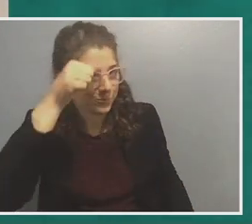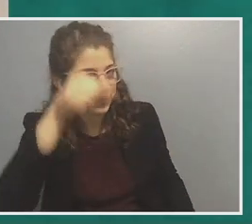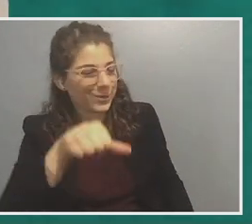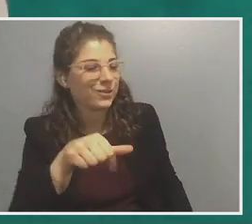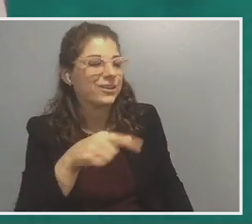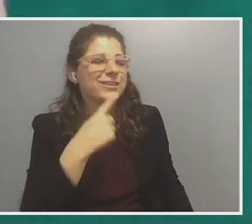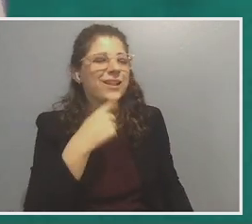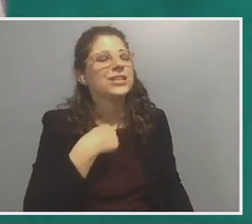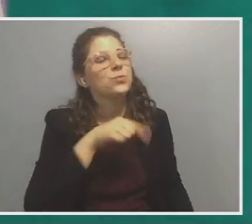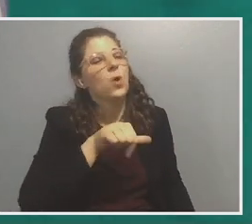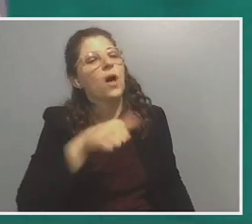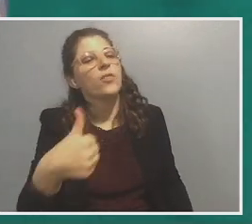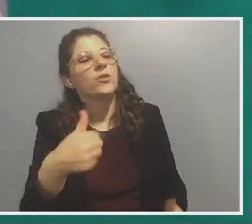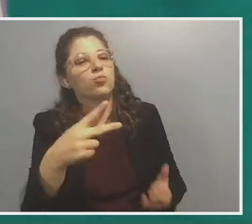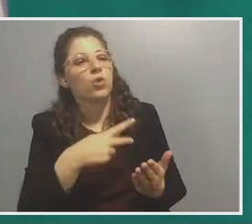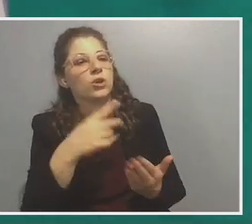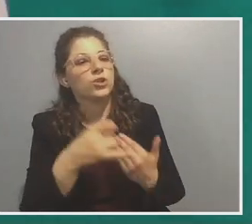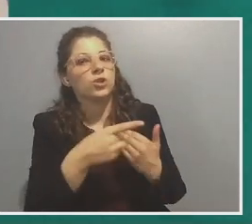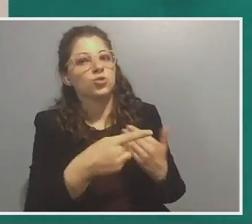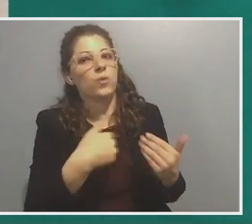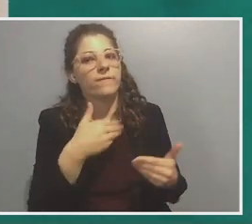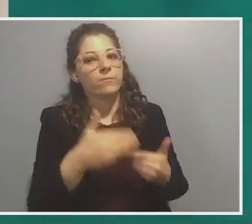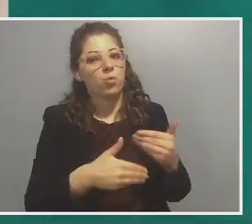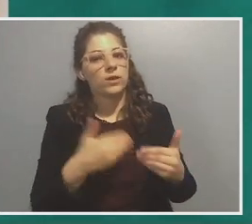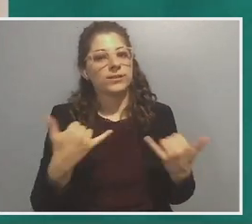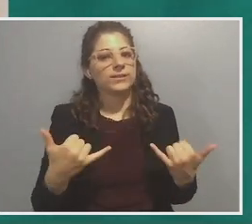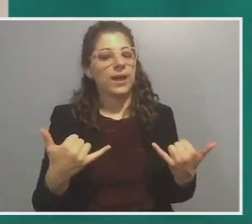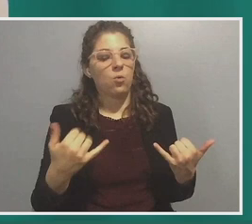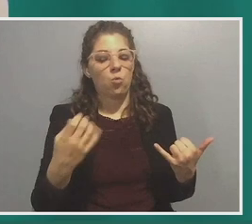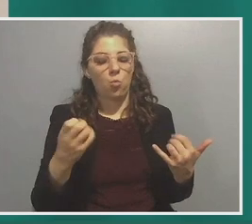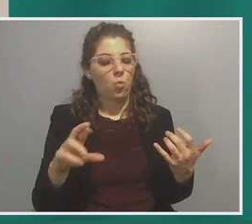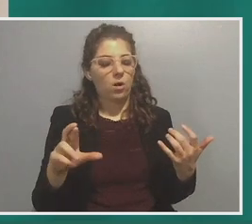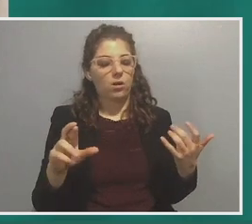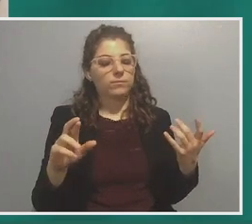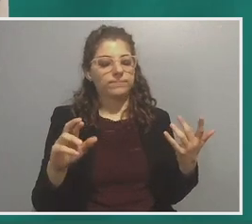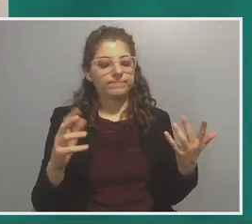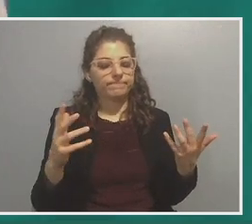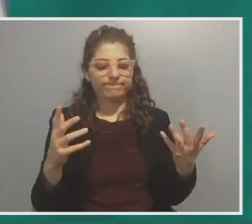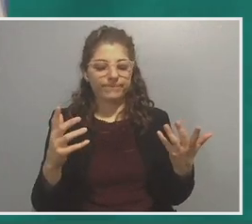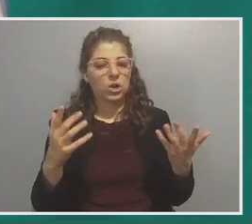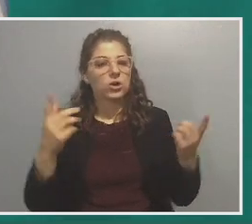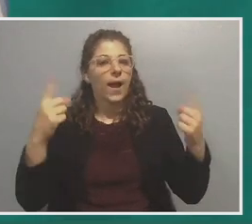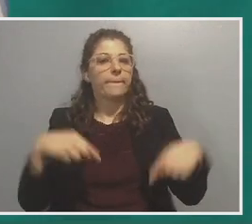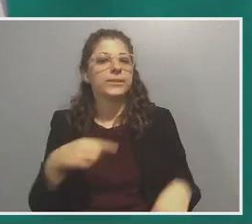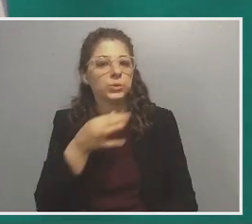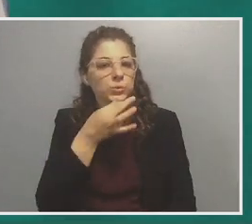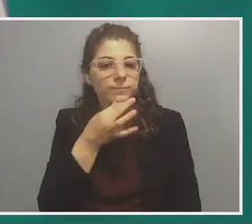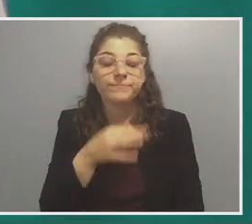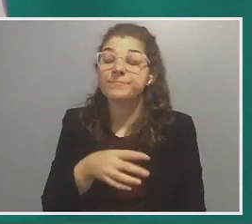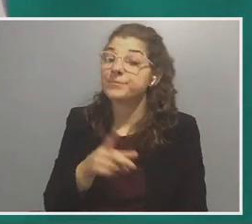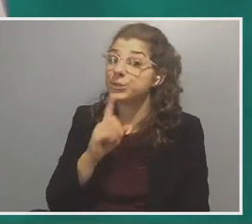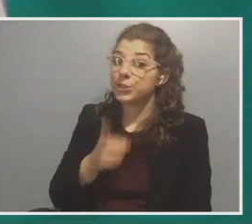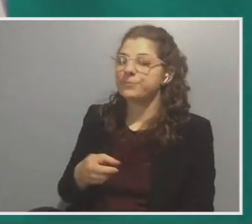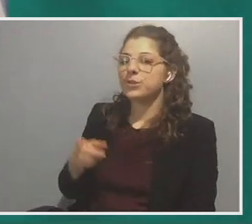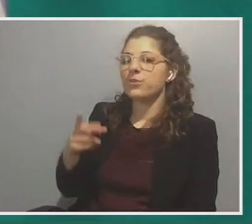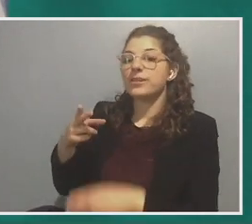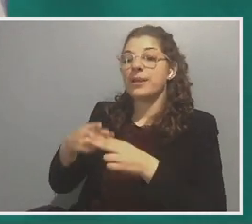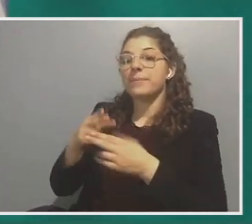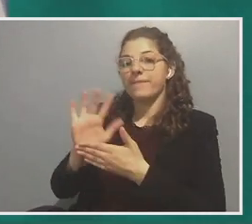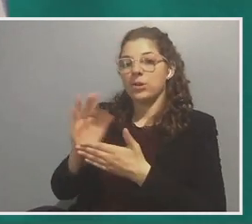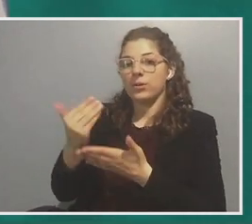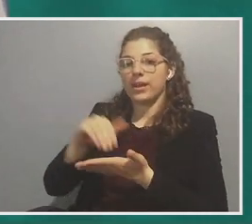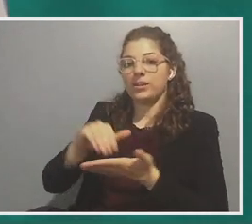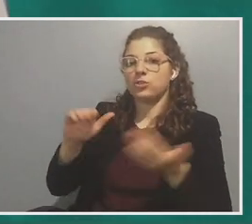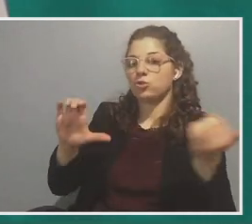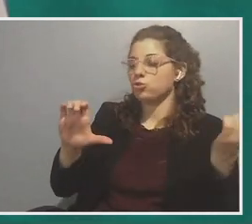projects you have in process or, or that are on the horizon. Yeah. So the, the name of the video again, it's crash